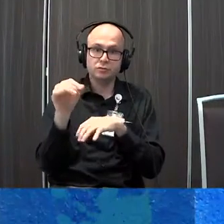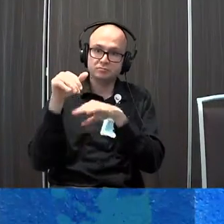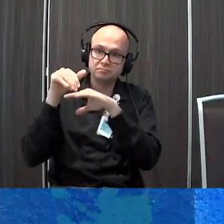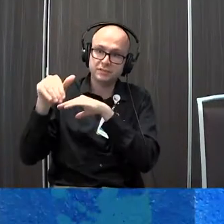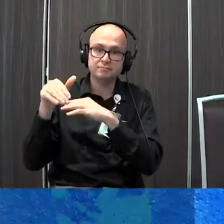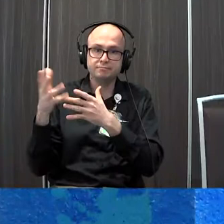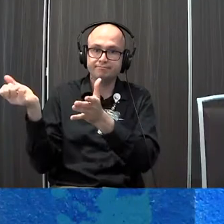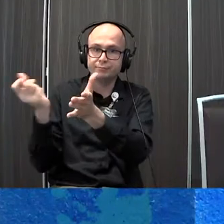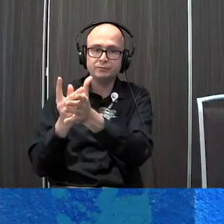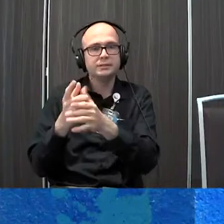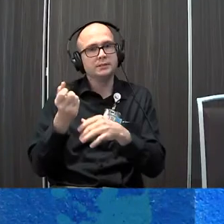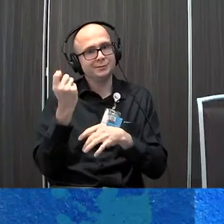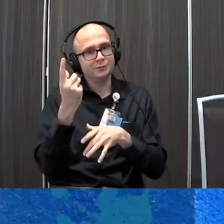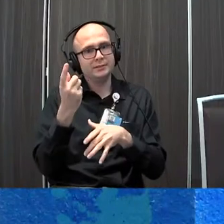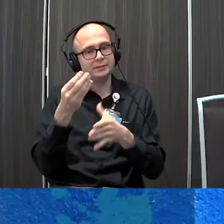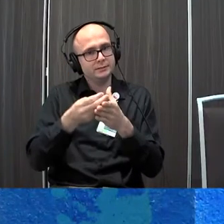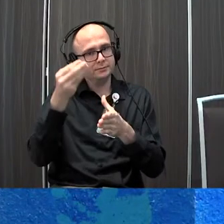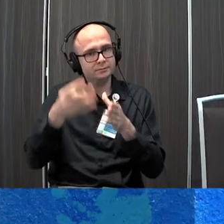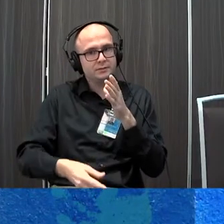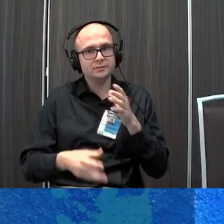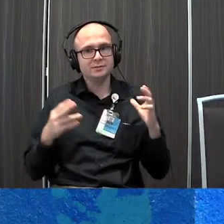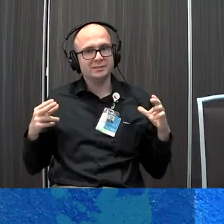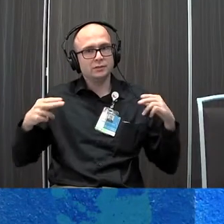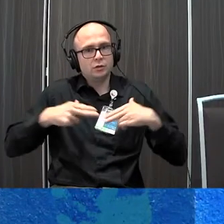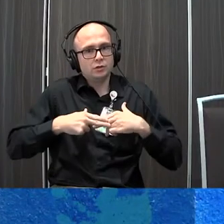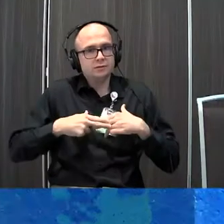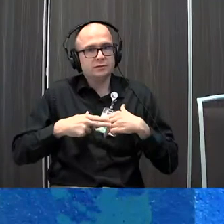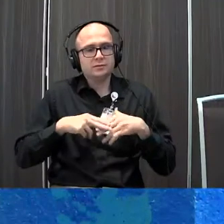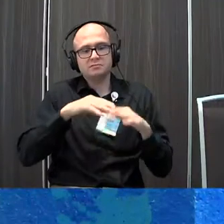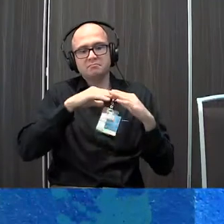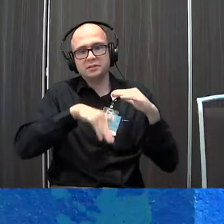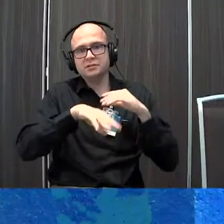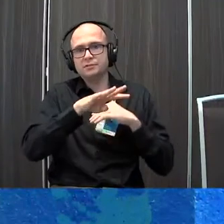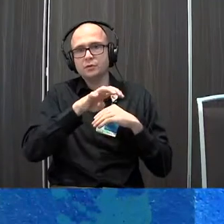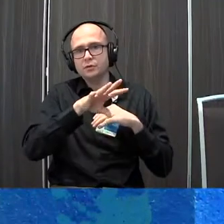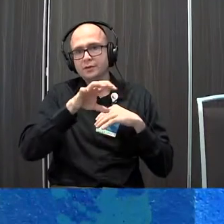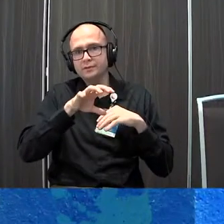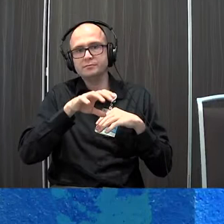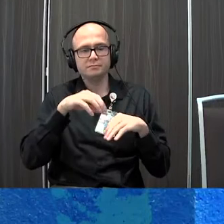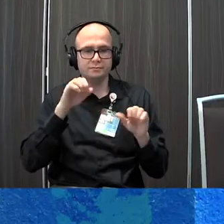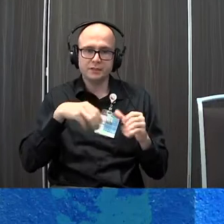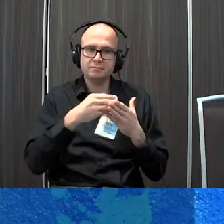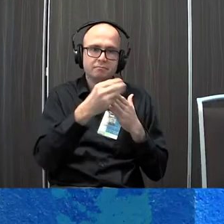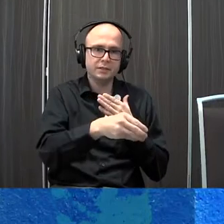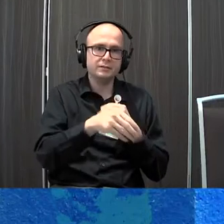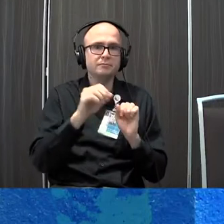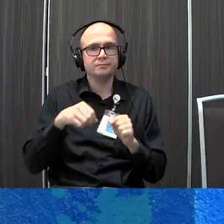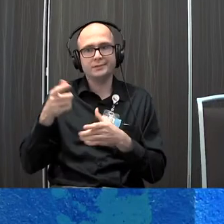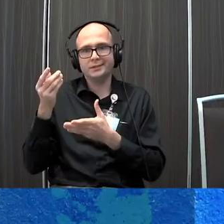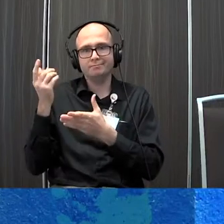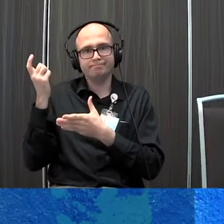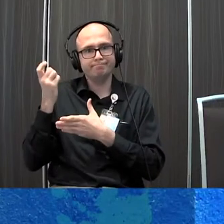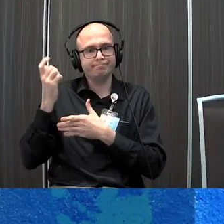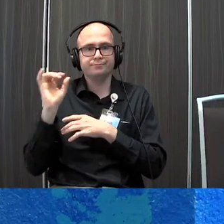some of them are more costly the harness systems tend to be less than $400 or $500 could be purchased out of pocket but could go through funding as well